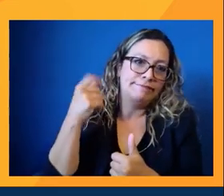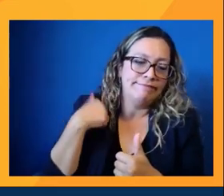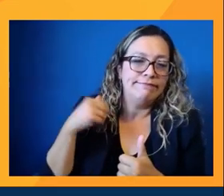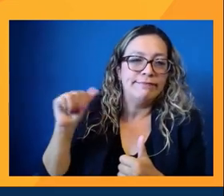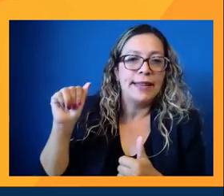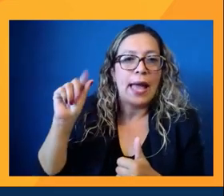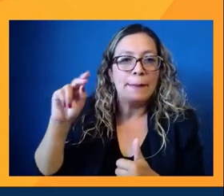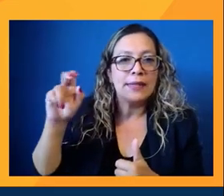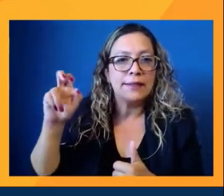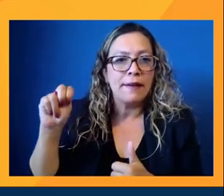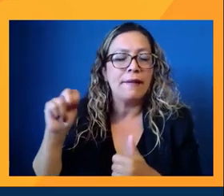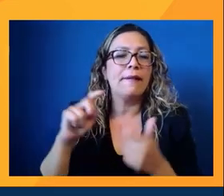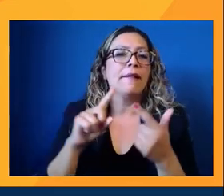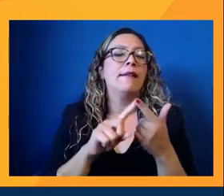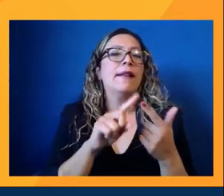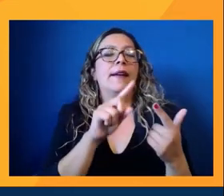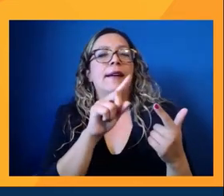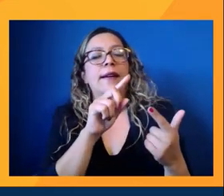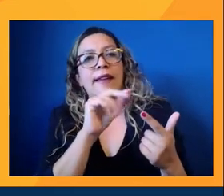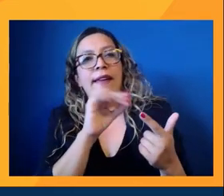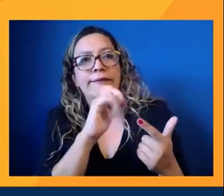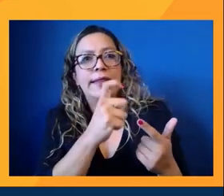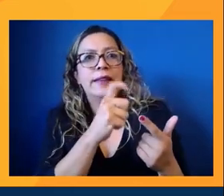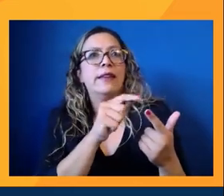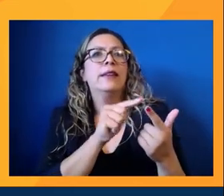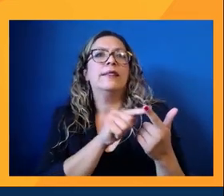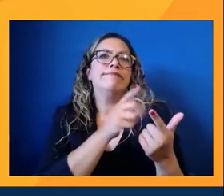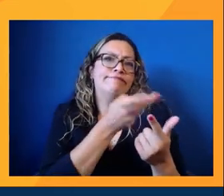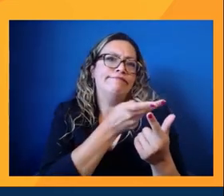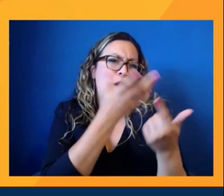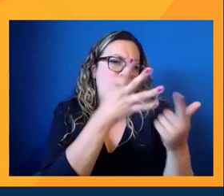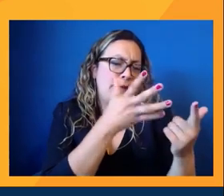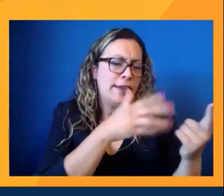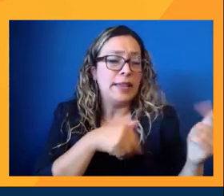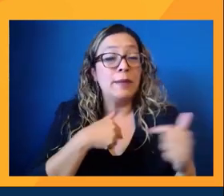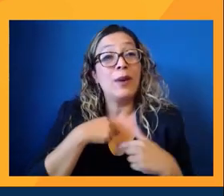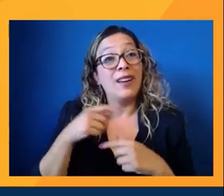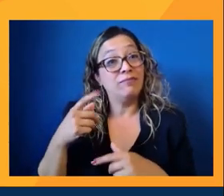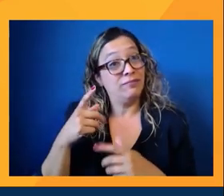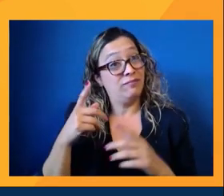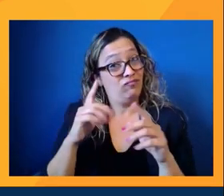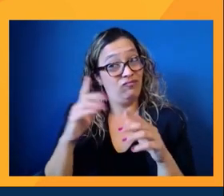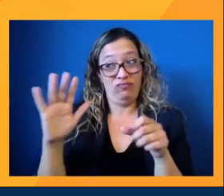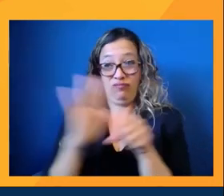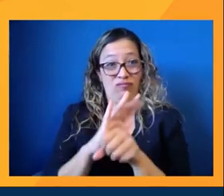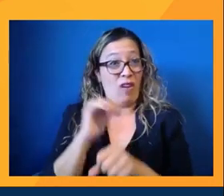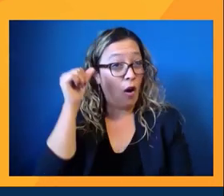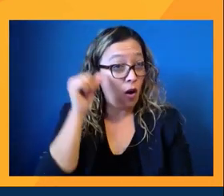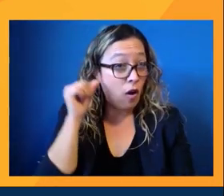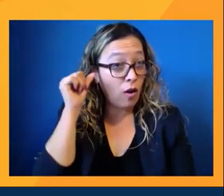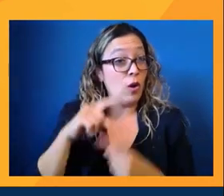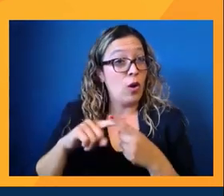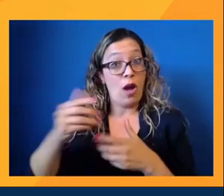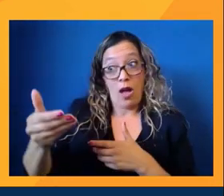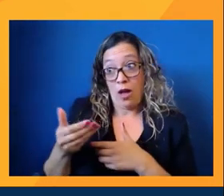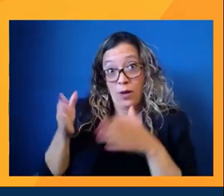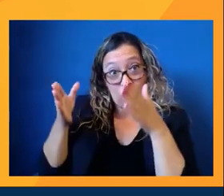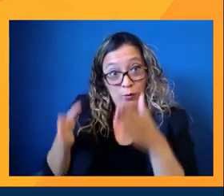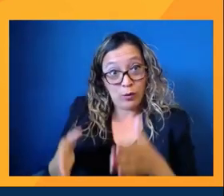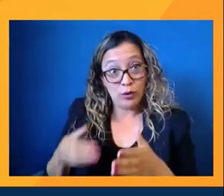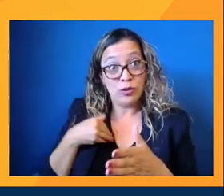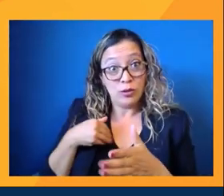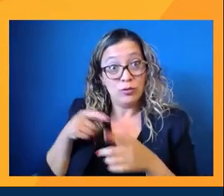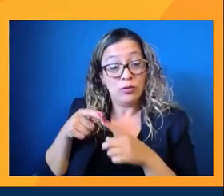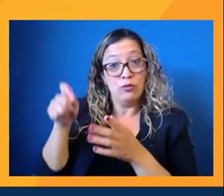dubbing and you can hear it. But when you think about just pure audio, in terms of hiring, not only are you hiring somebody in the Latinx community to write and